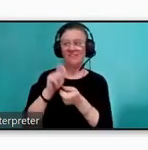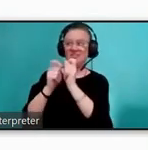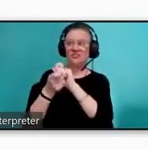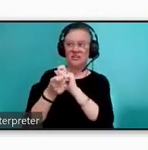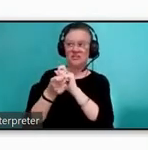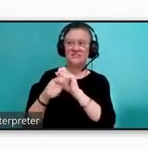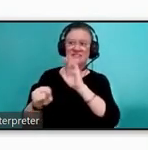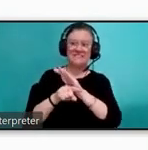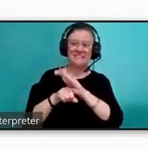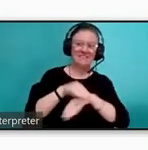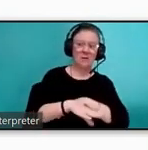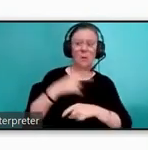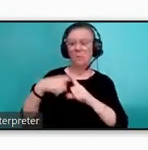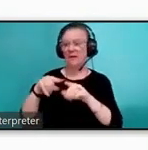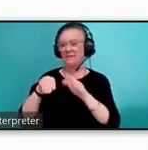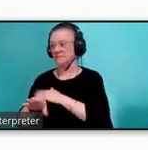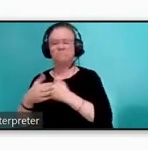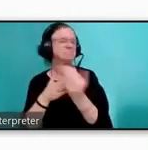detrimental or beneficial to riders.